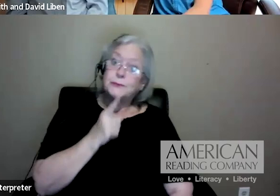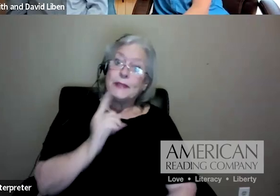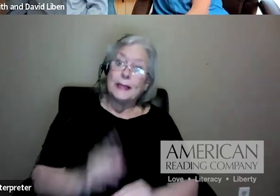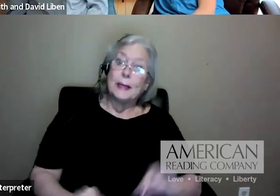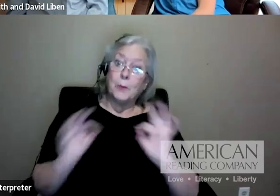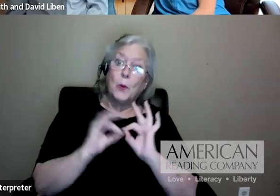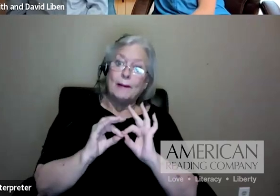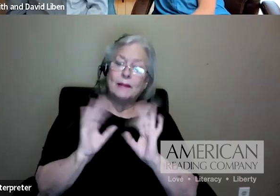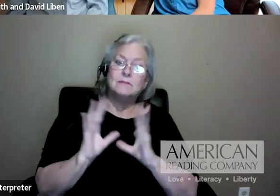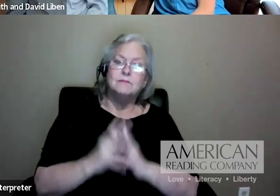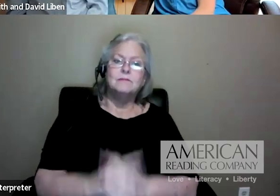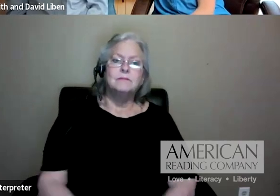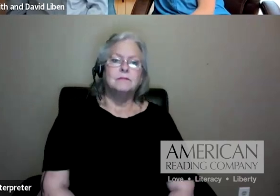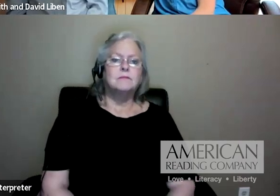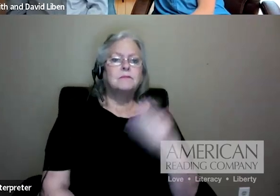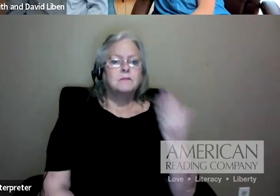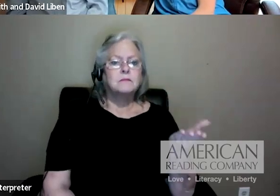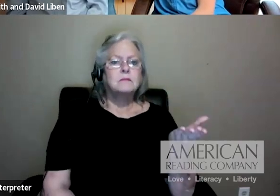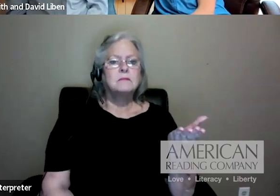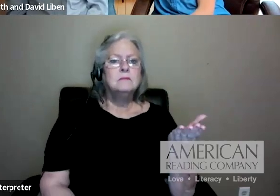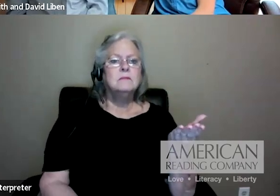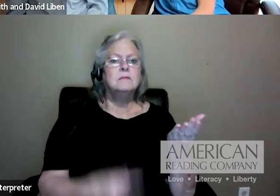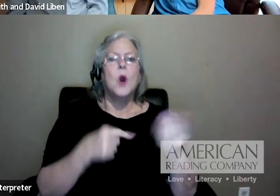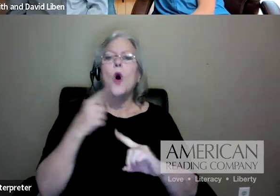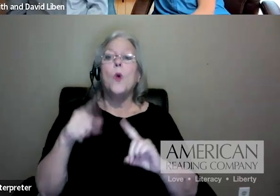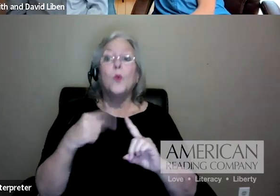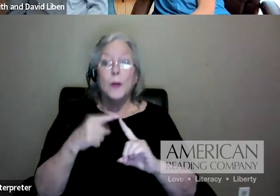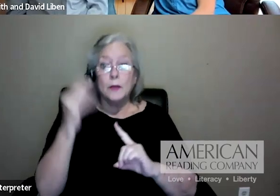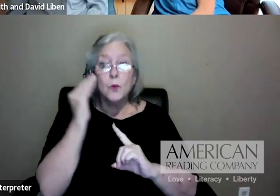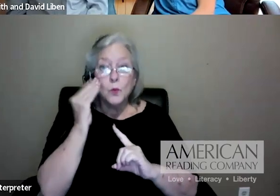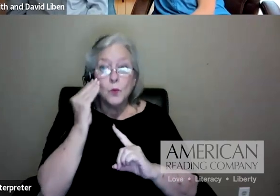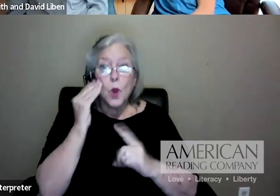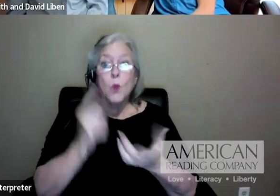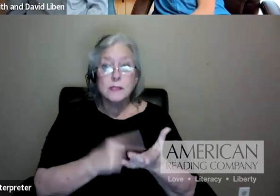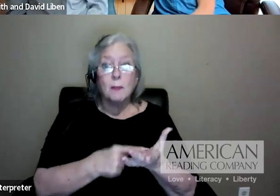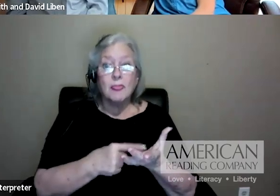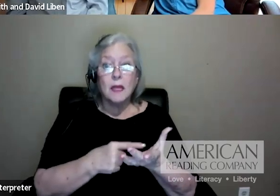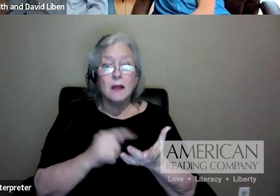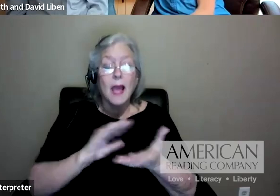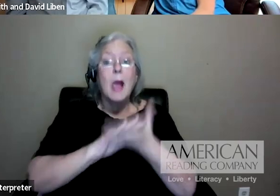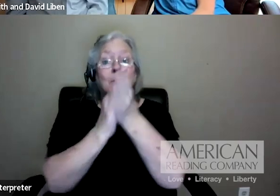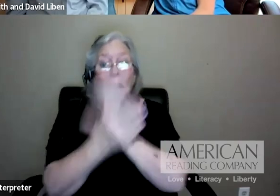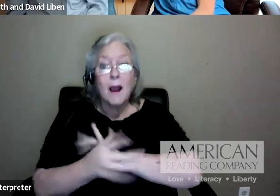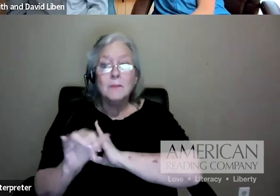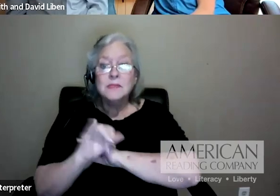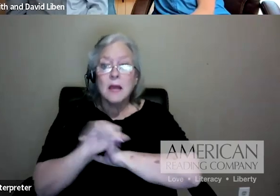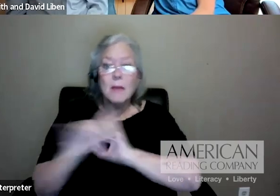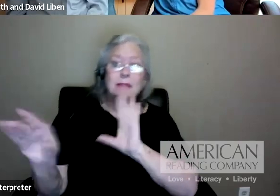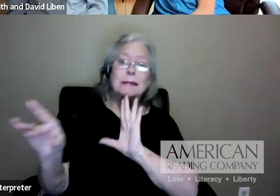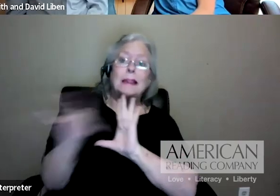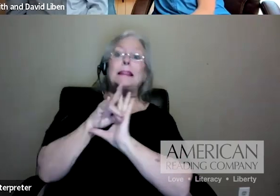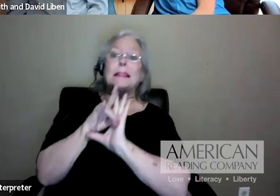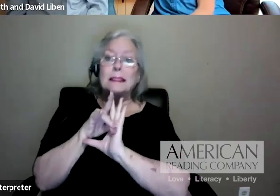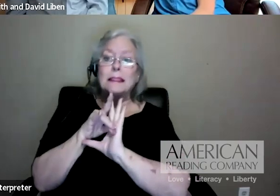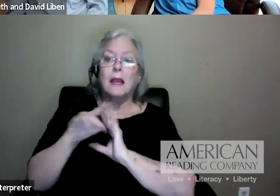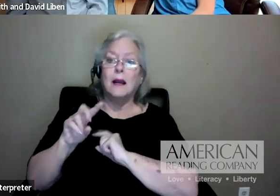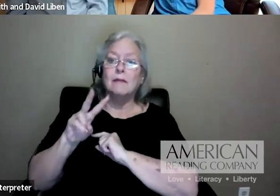said this, the idea that when you know something, it acts like Velcro, because then the next thing can stick on and the next. And that's the way that knowledge works.